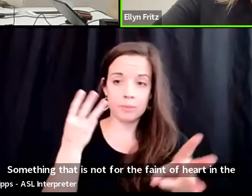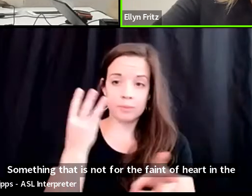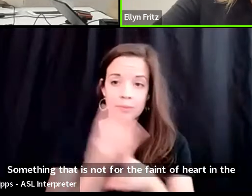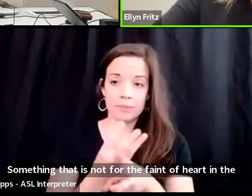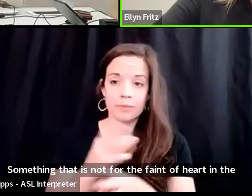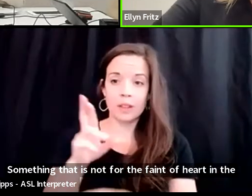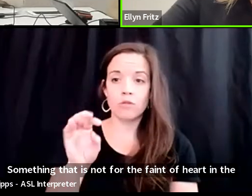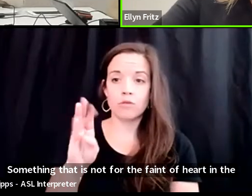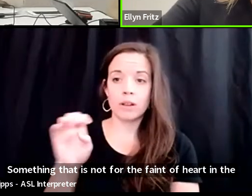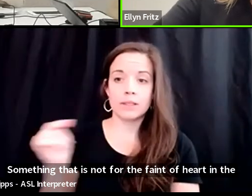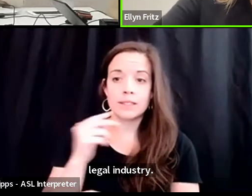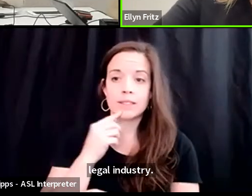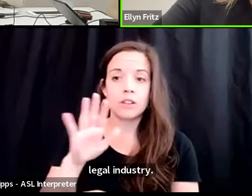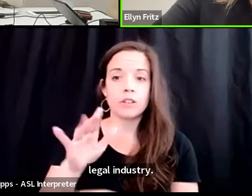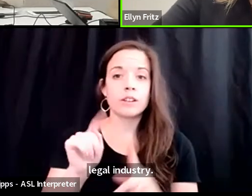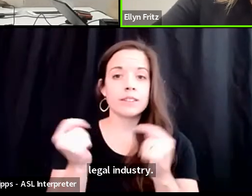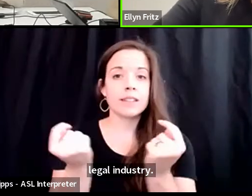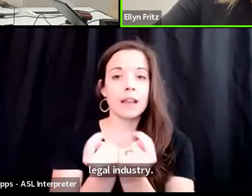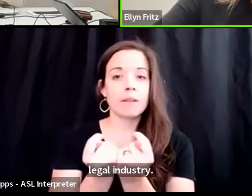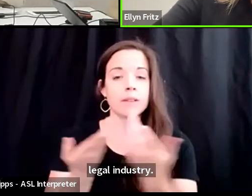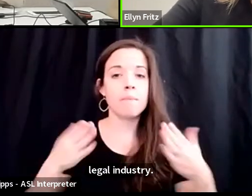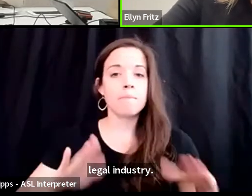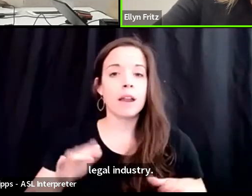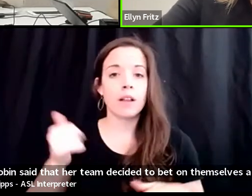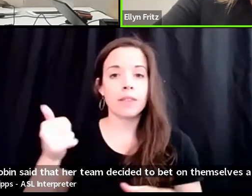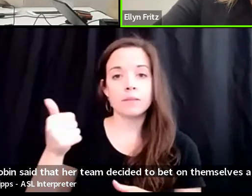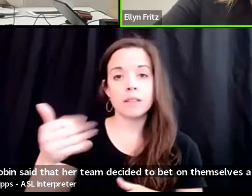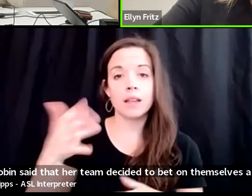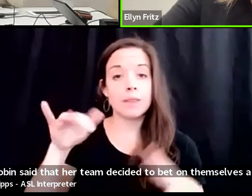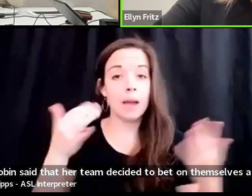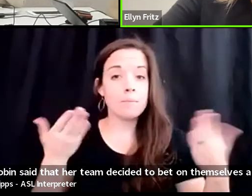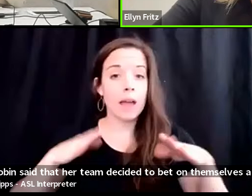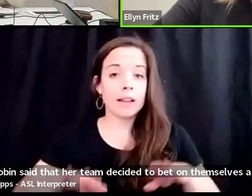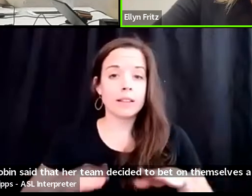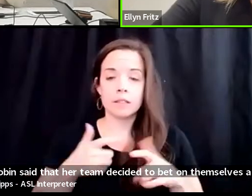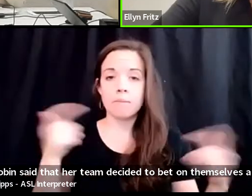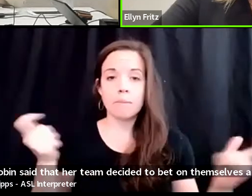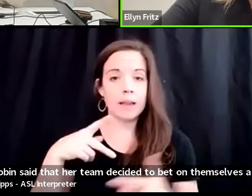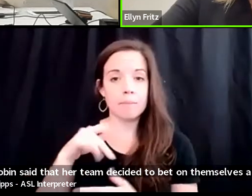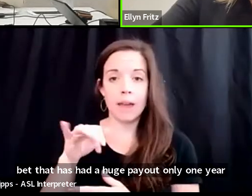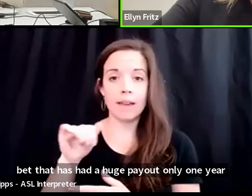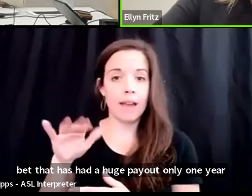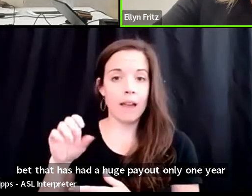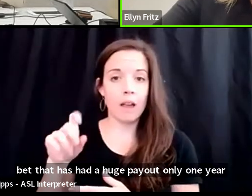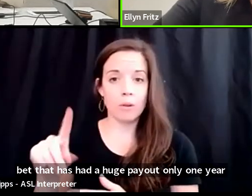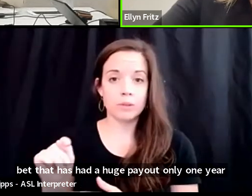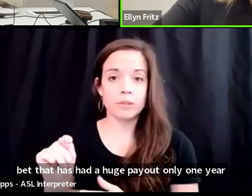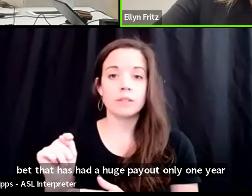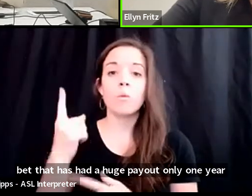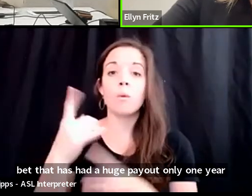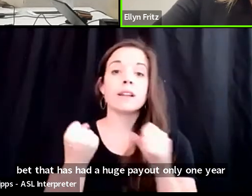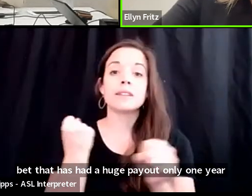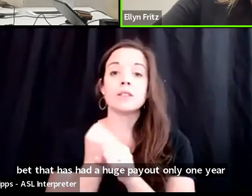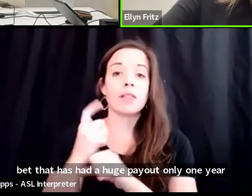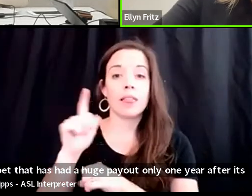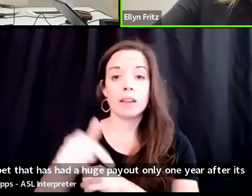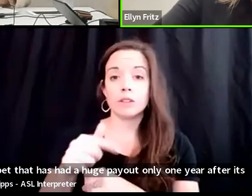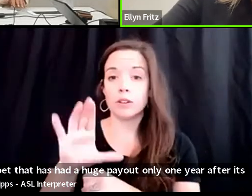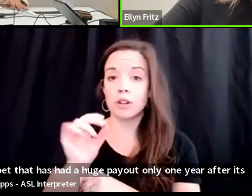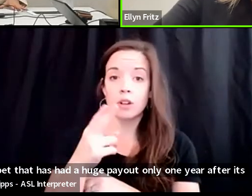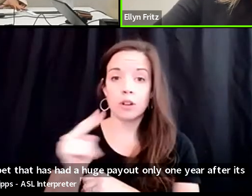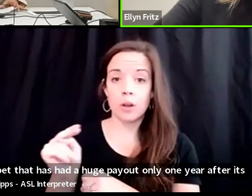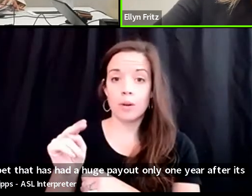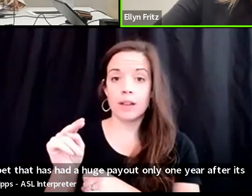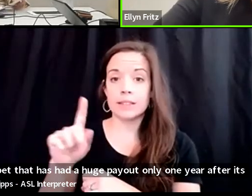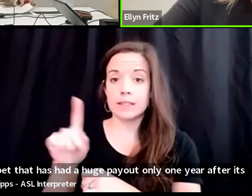team decided to bet on themselves, a bet that has had a huge payout. Only one year after its conception, Cohen, Ziffer, Frenchman, and